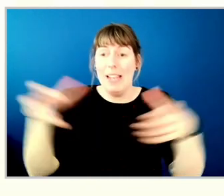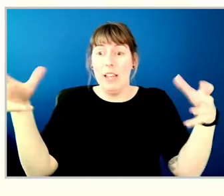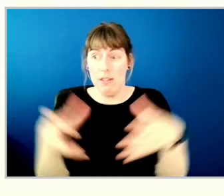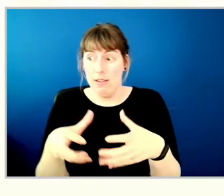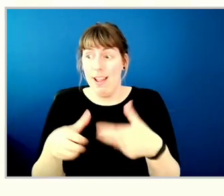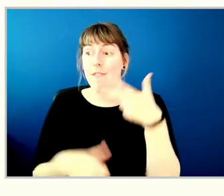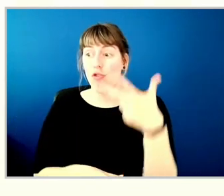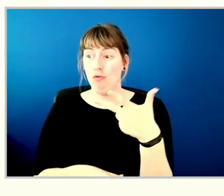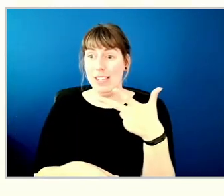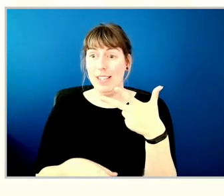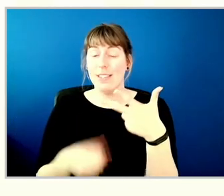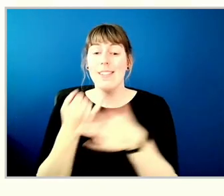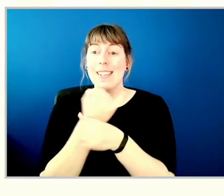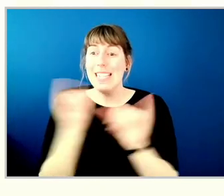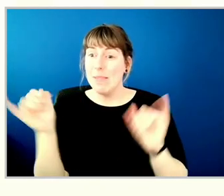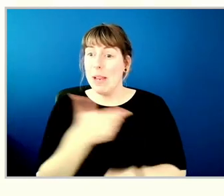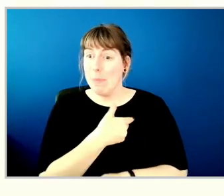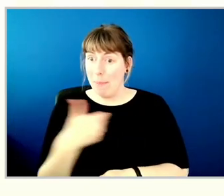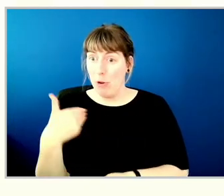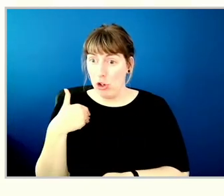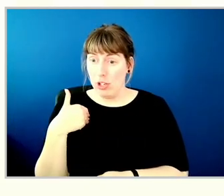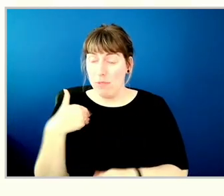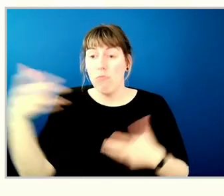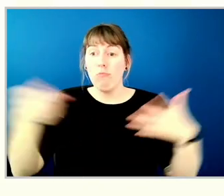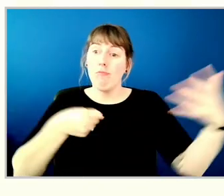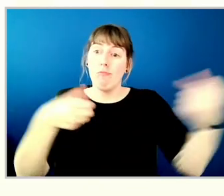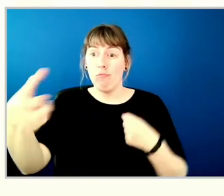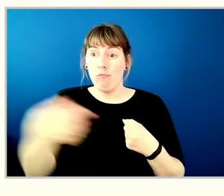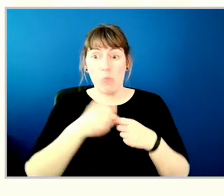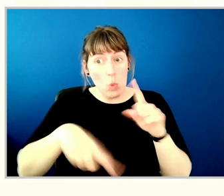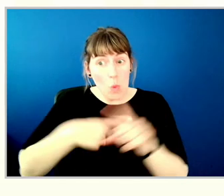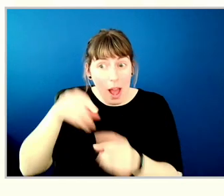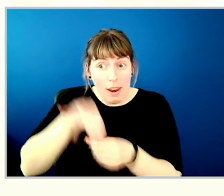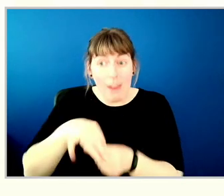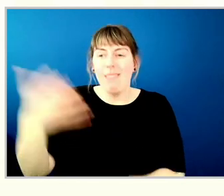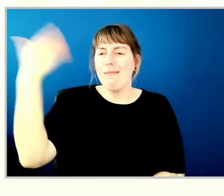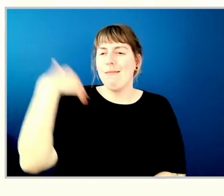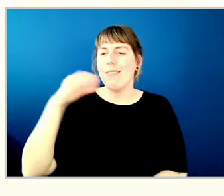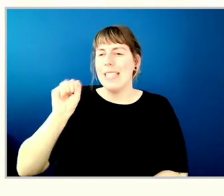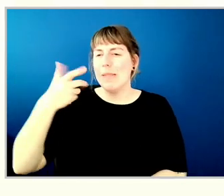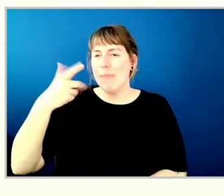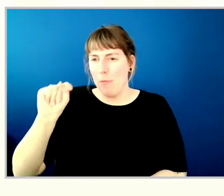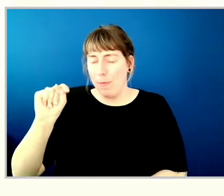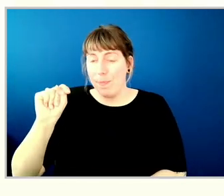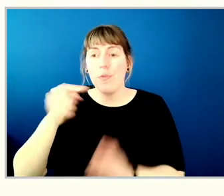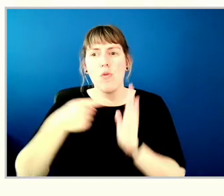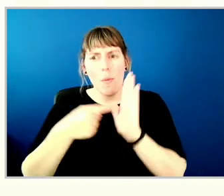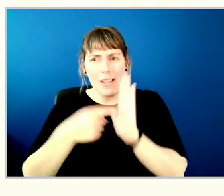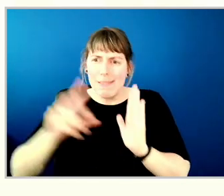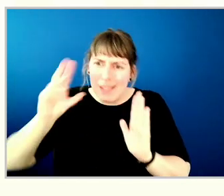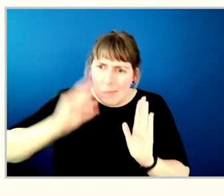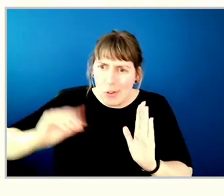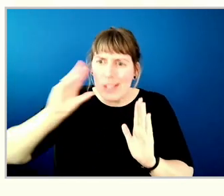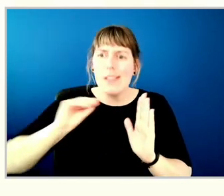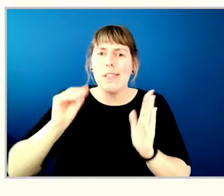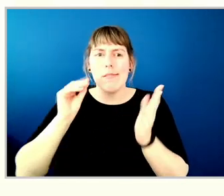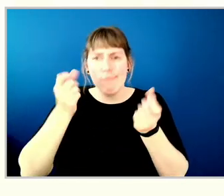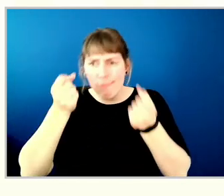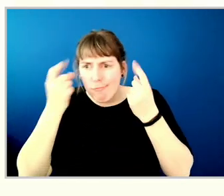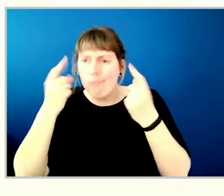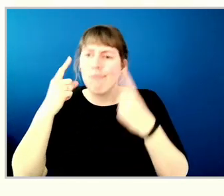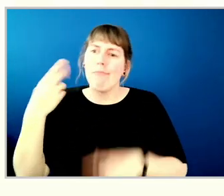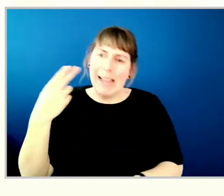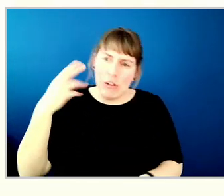of three independent members at large in September who represented experience in compensation matters or in human